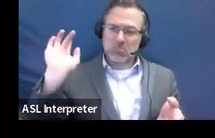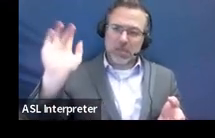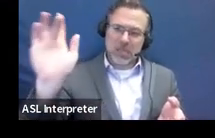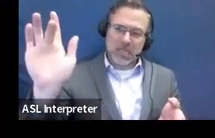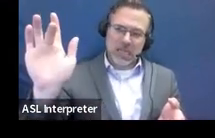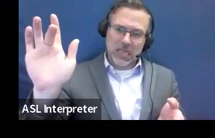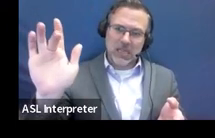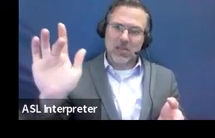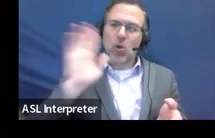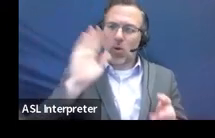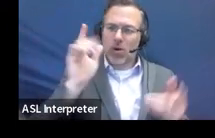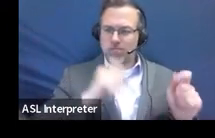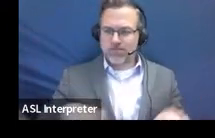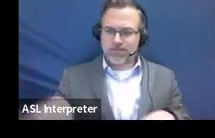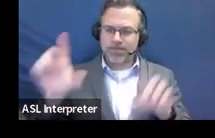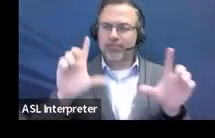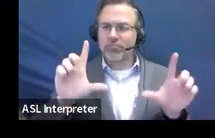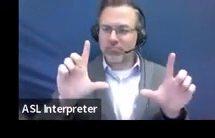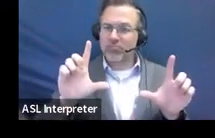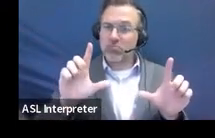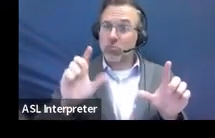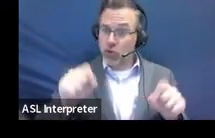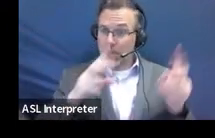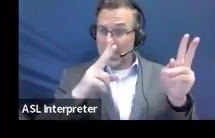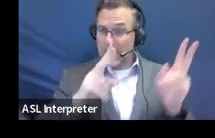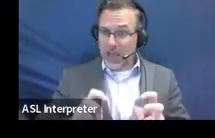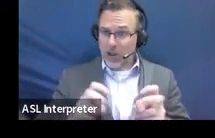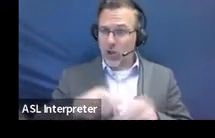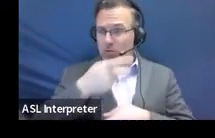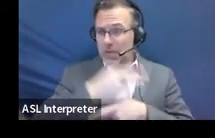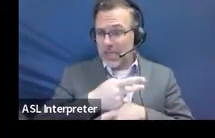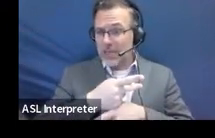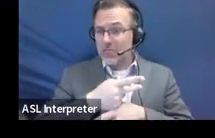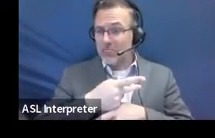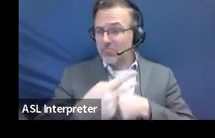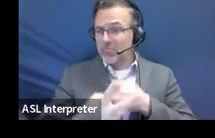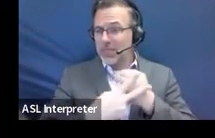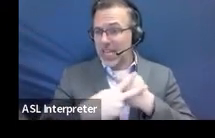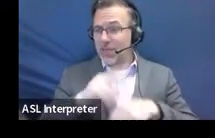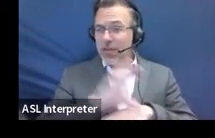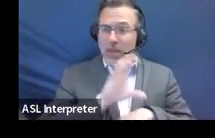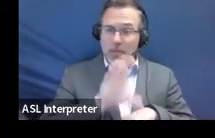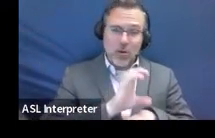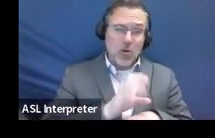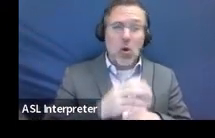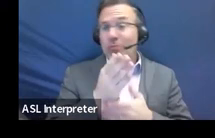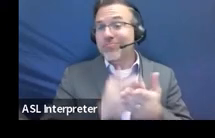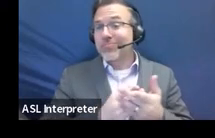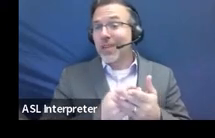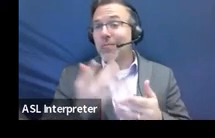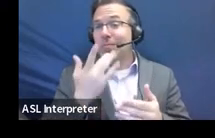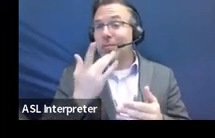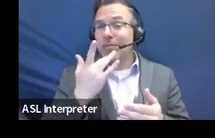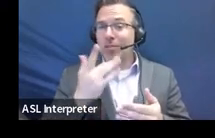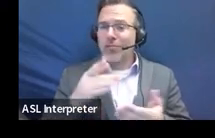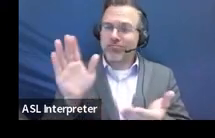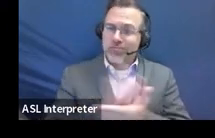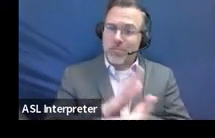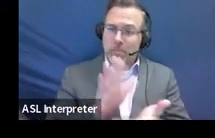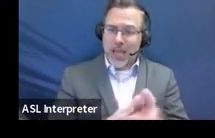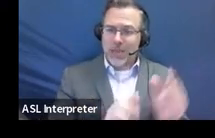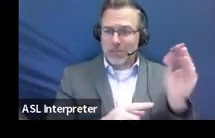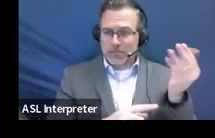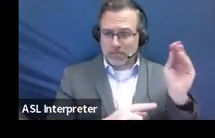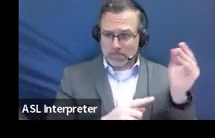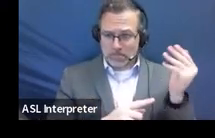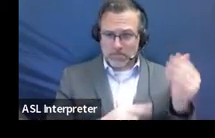that and keep a copy on your computer or you can print it off as well. Um, if you like to have a hard copy, but the procedural manual